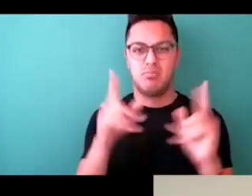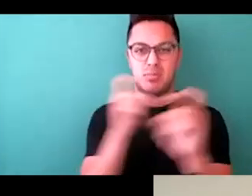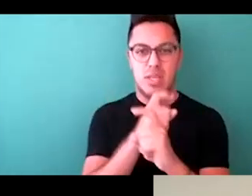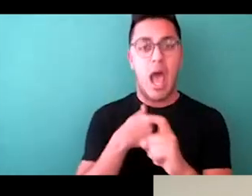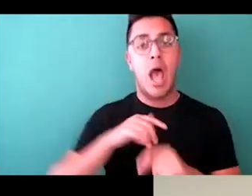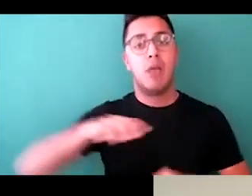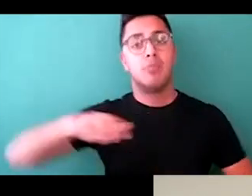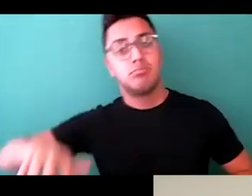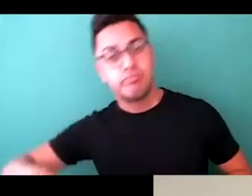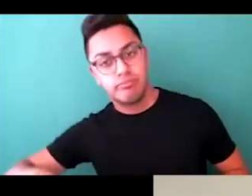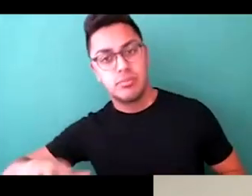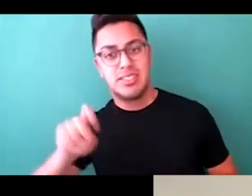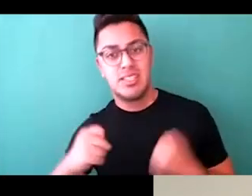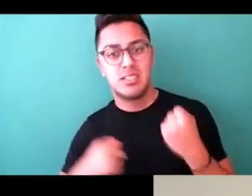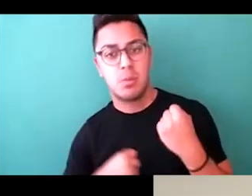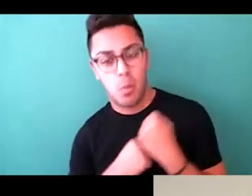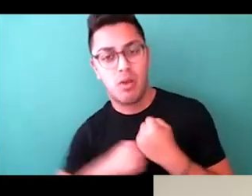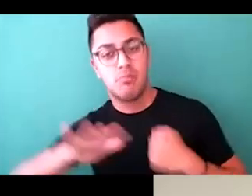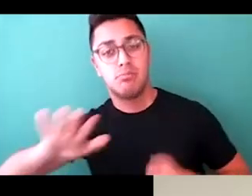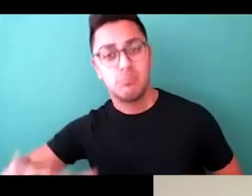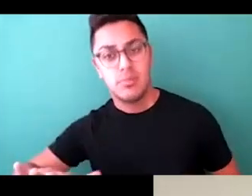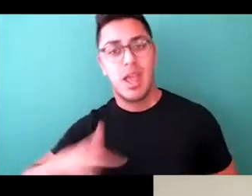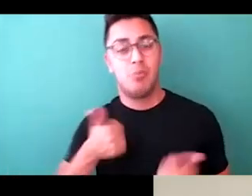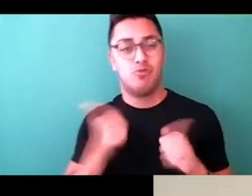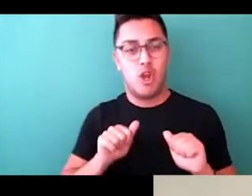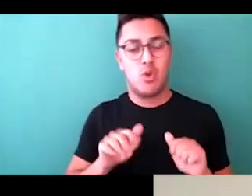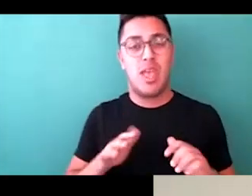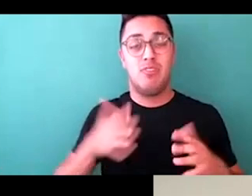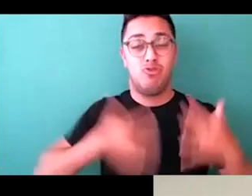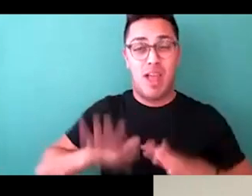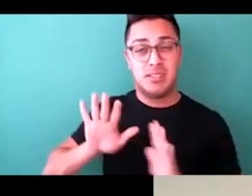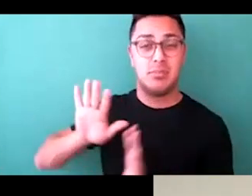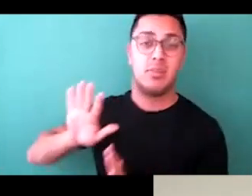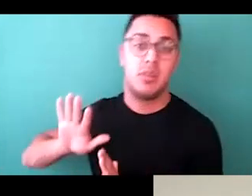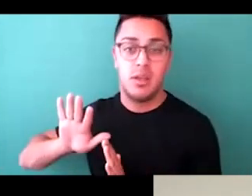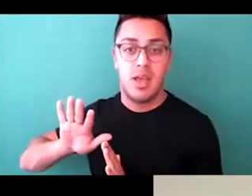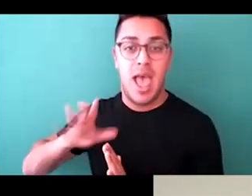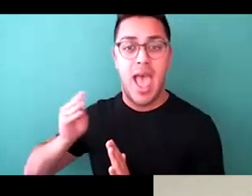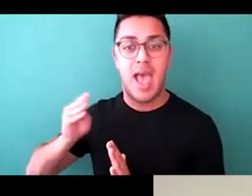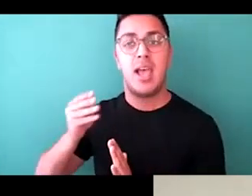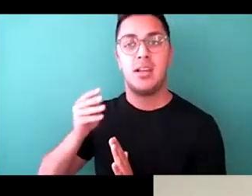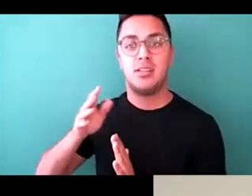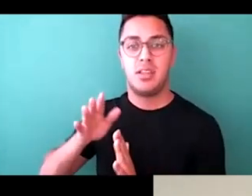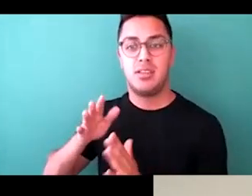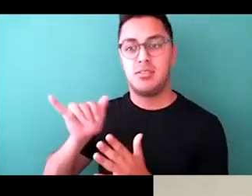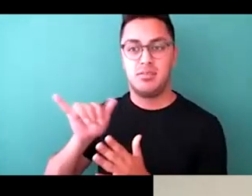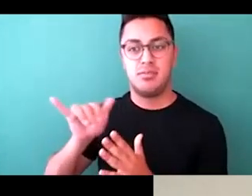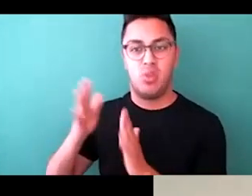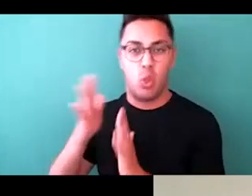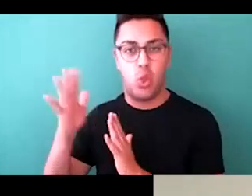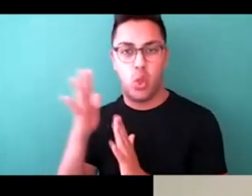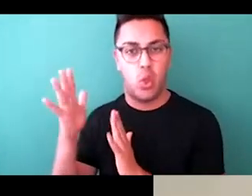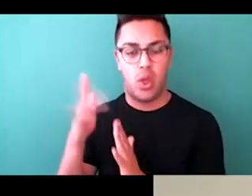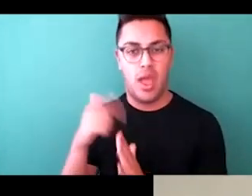things for support and I'm there trying to get dressed. And like I'm leaning on and then it's just like all to the floor and, you know, I'm just there bare.